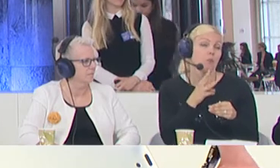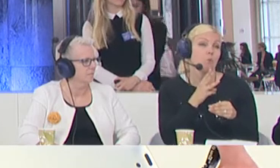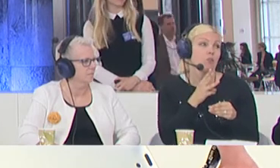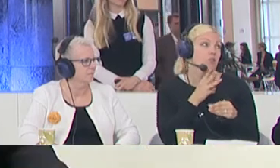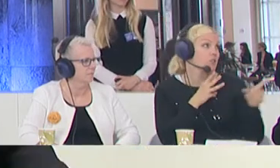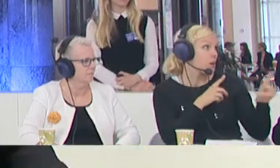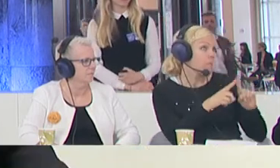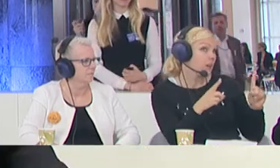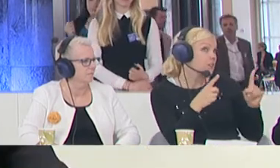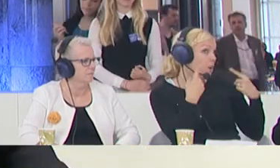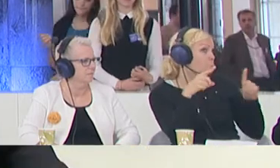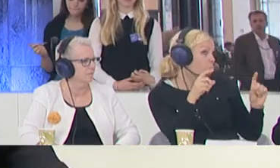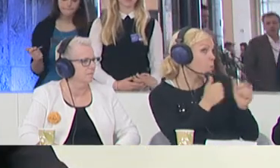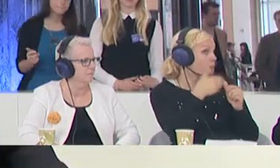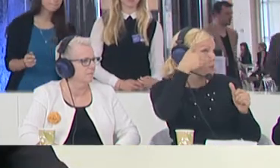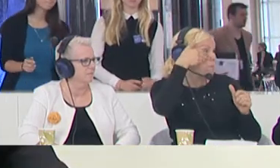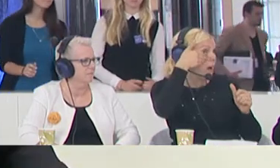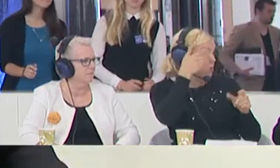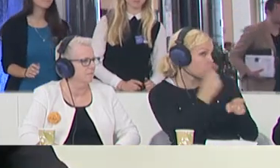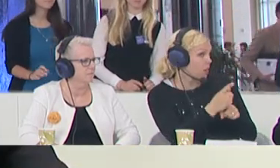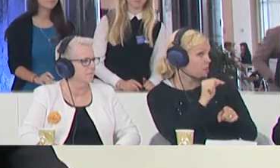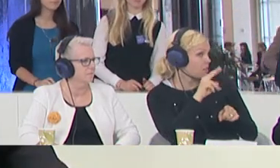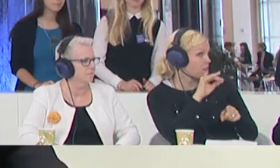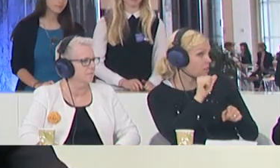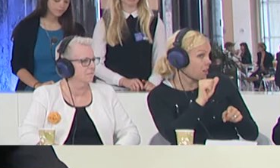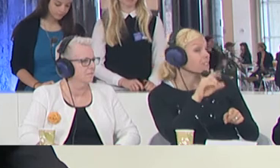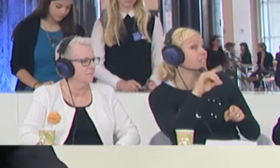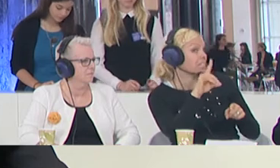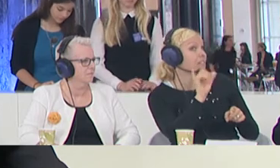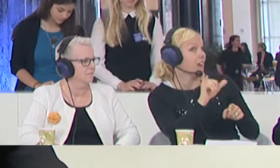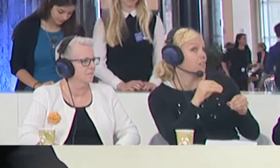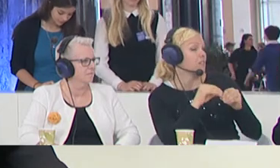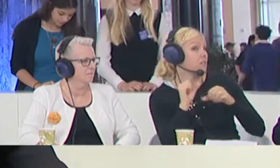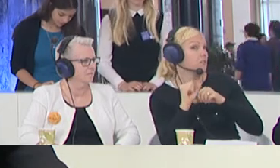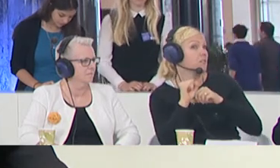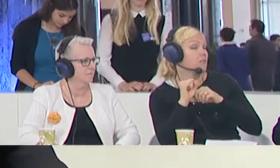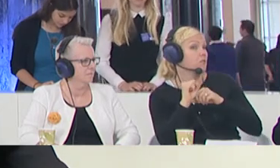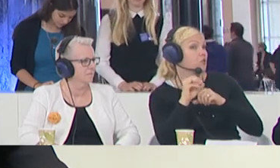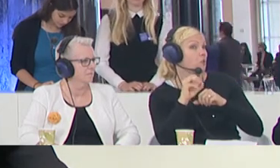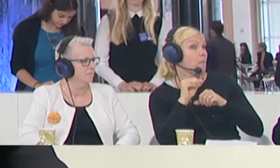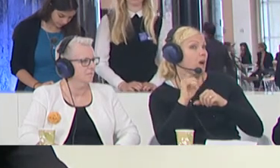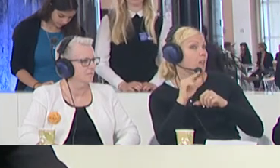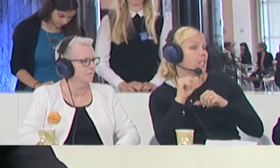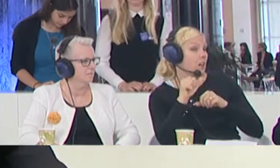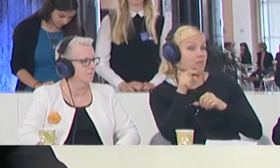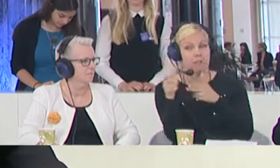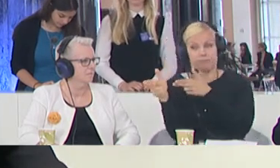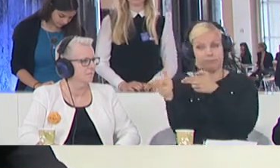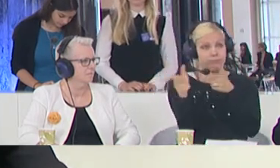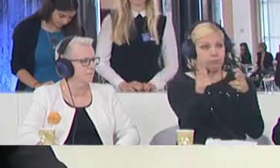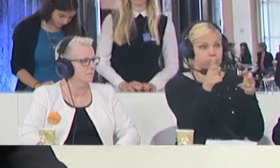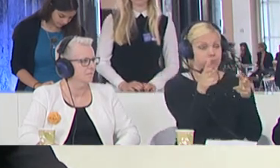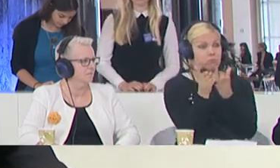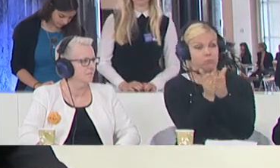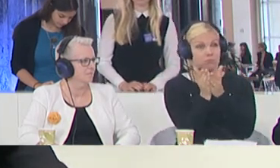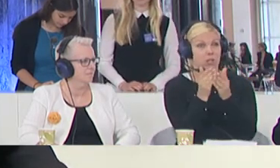with the pirates though, Tania, didn't it? They did it off the coast of Somalia and they took out the motors with snipers. And we don't have much of a